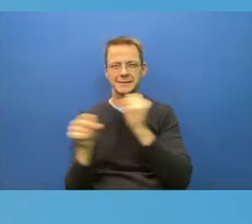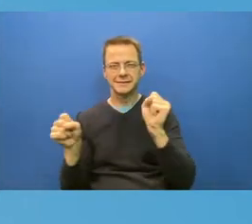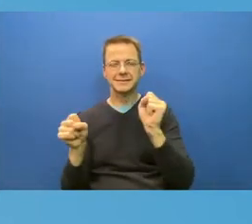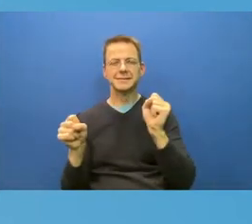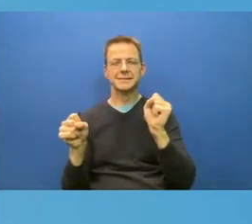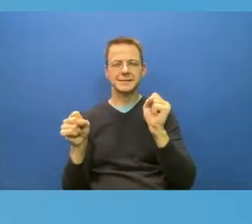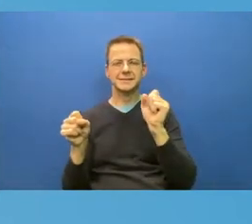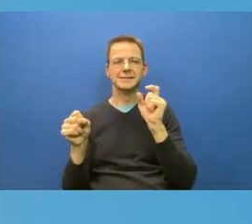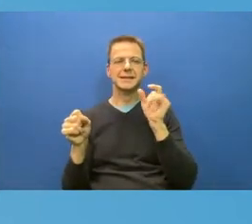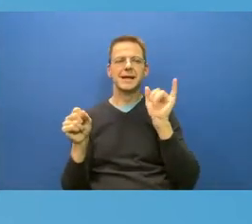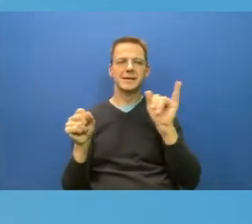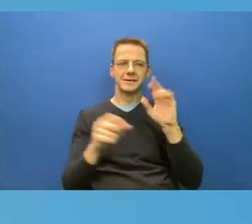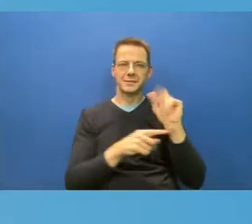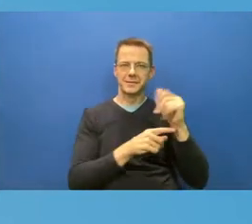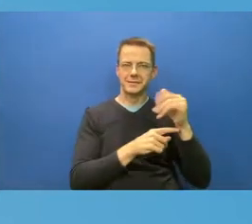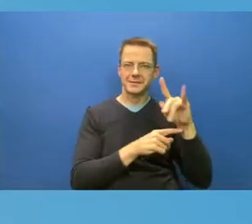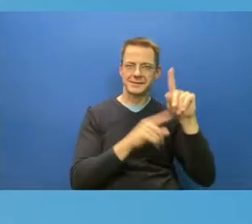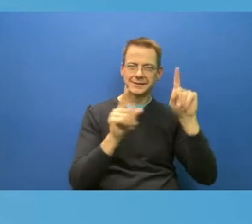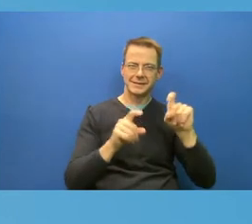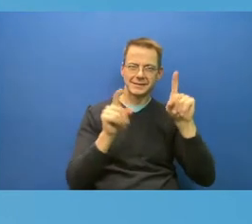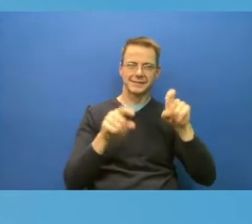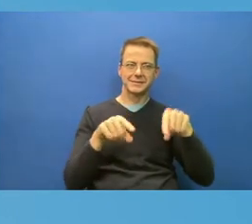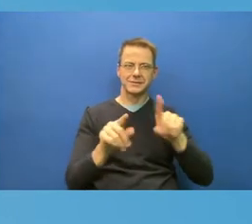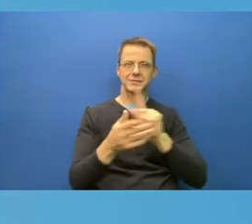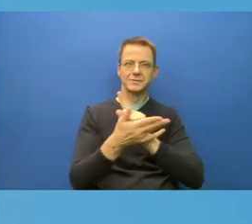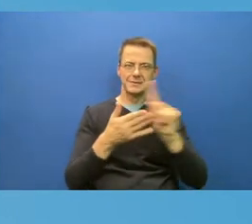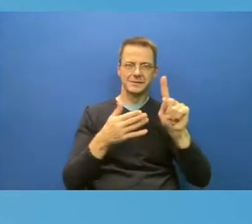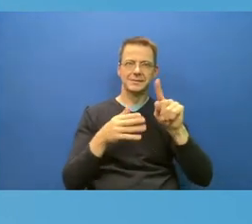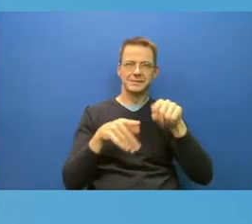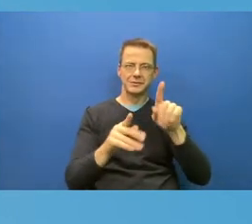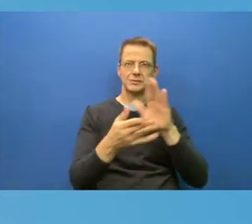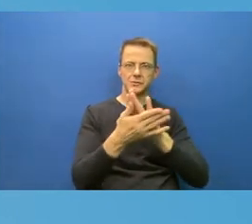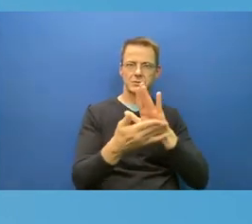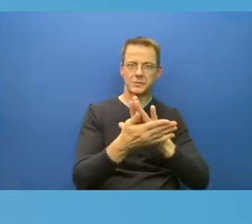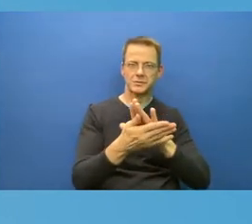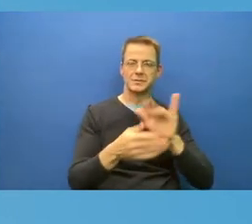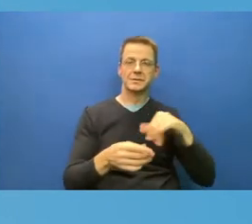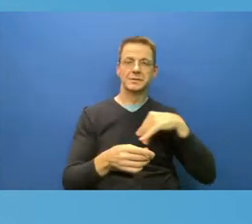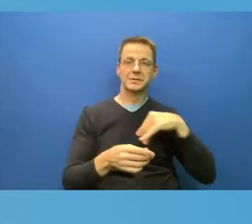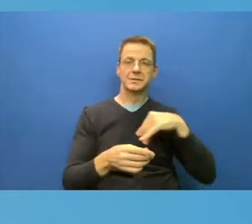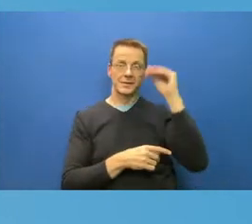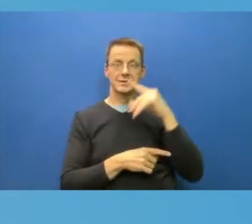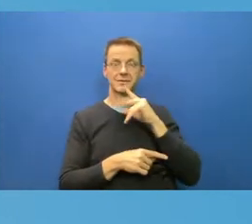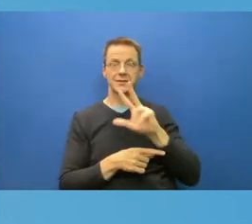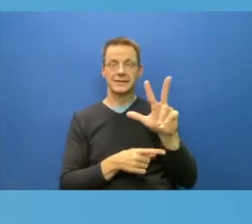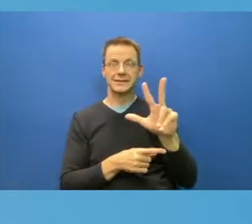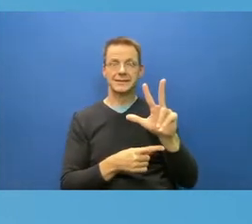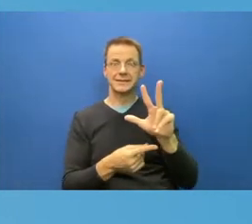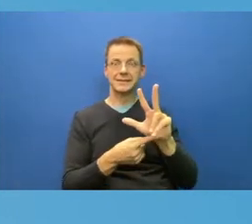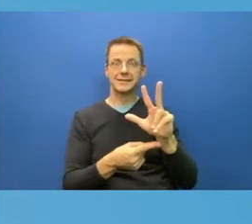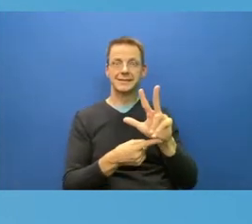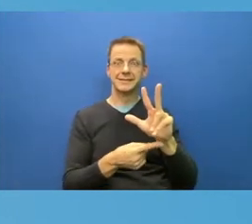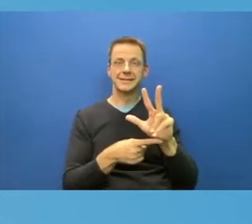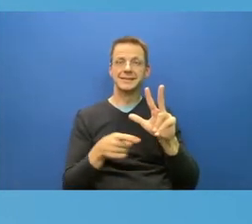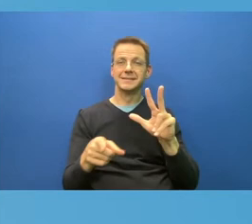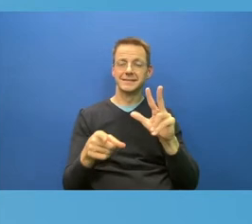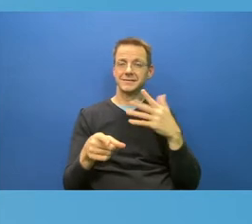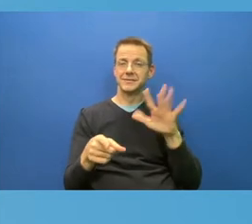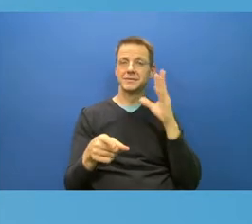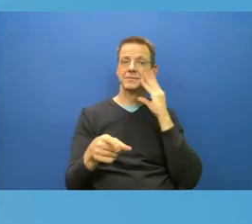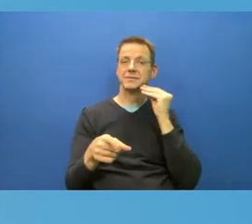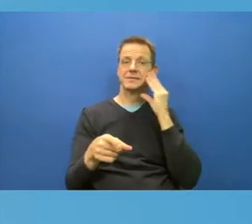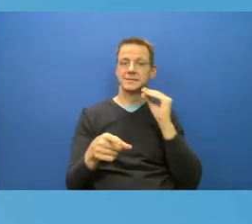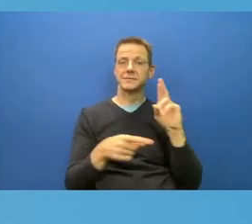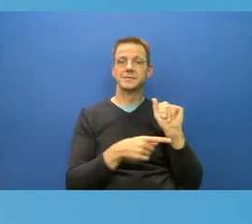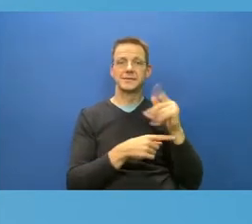tested twice a week. He's had three colds, all non-COVID so far. He's bringing it home to us and getting us sick, but